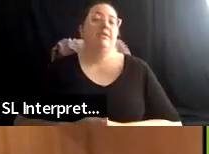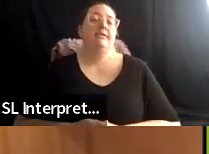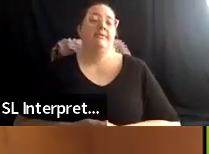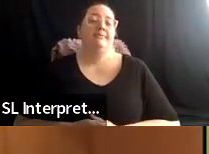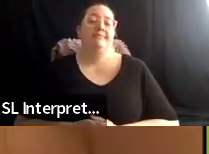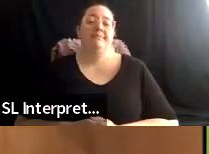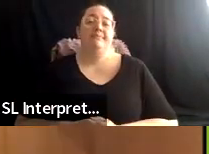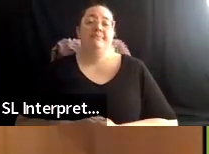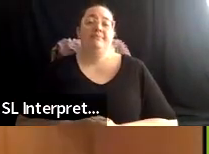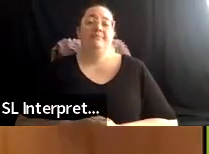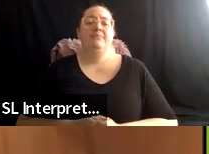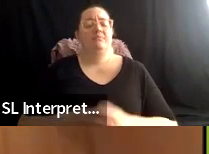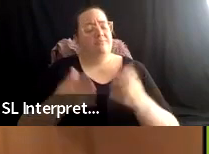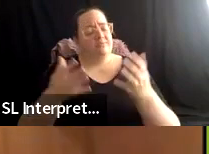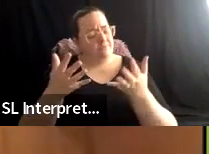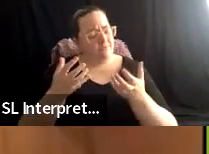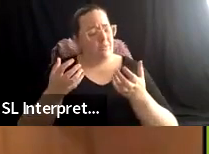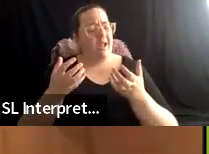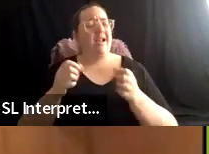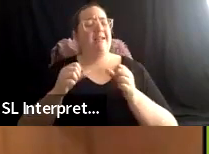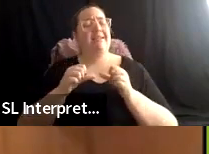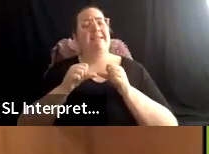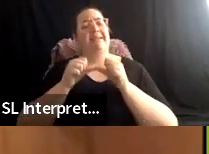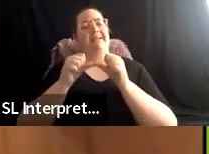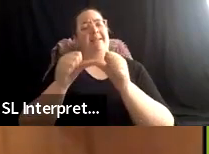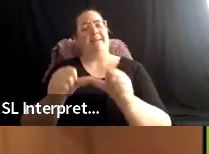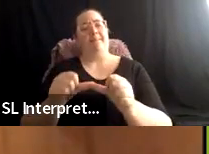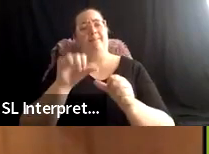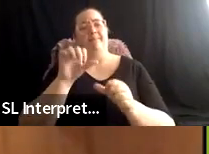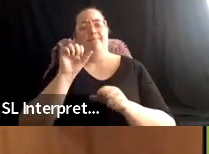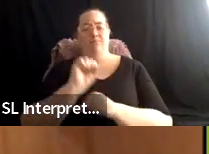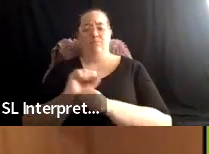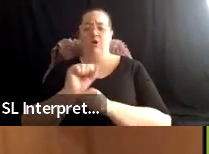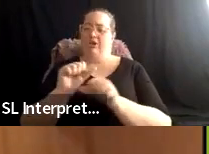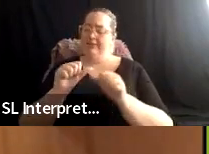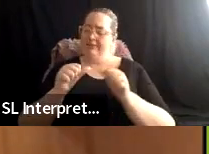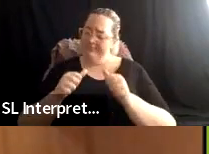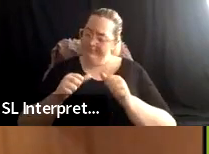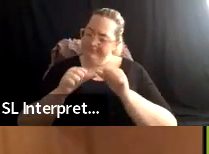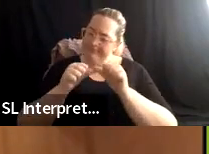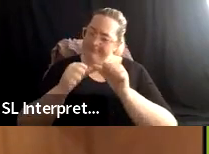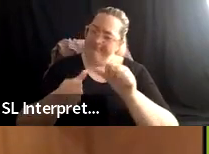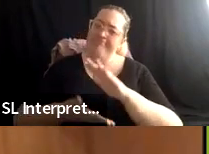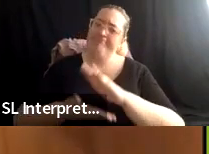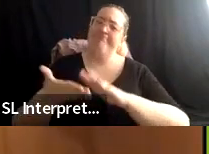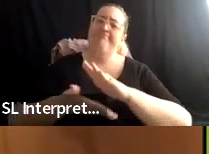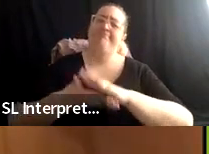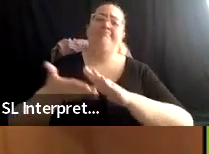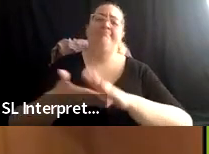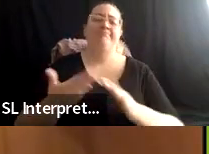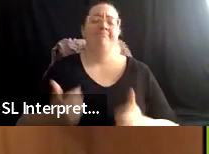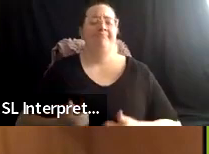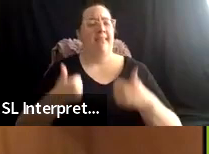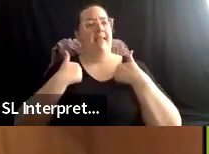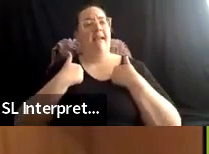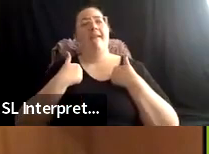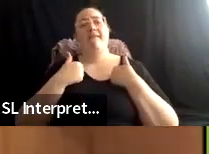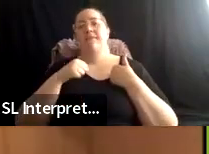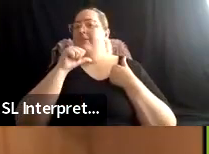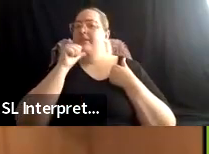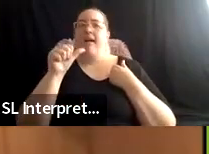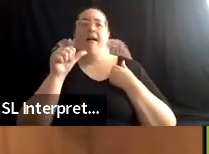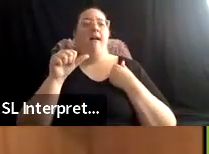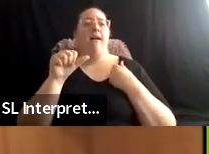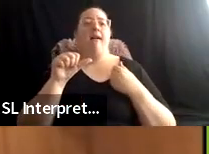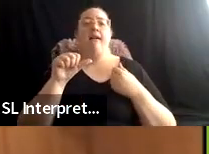to keep, keep that work alive and not just, you know, despair